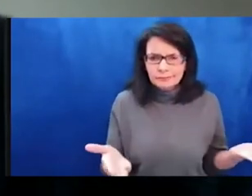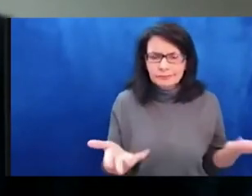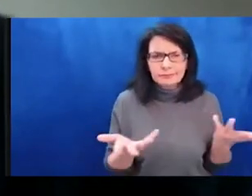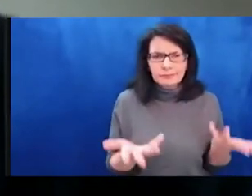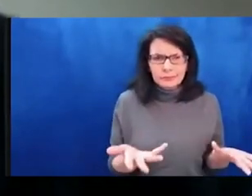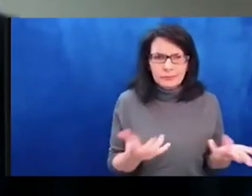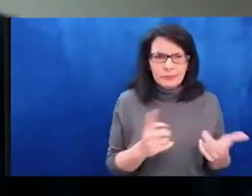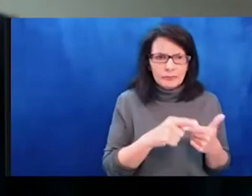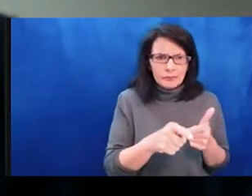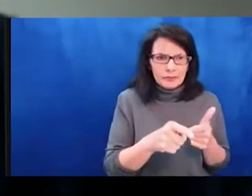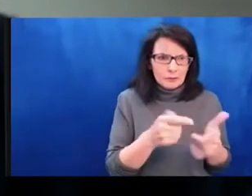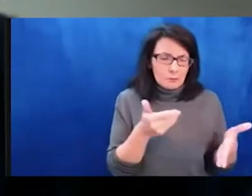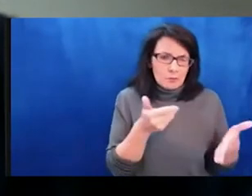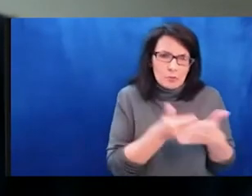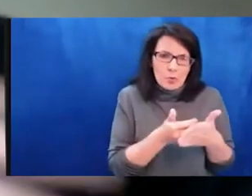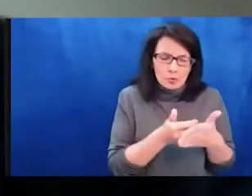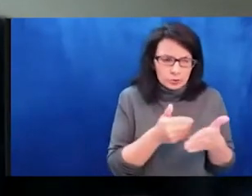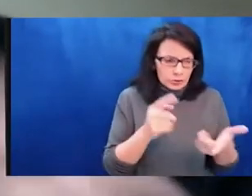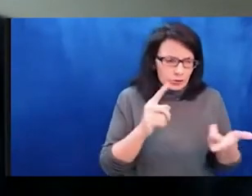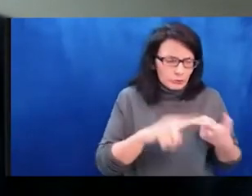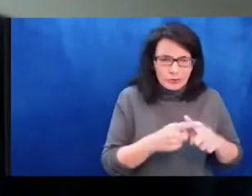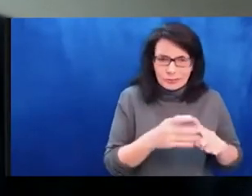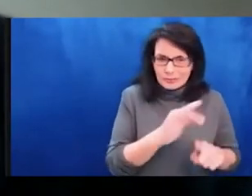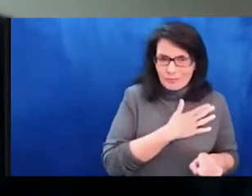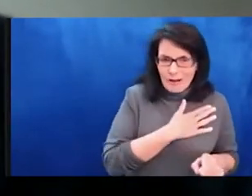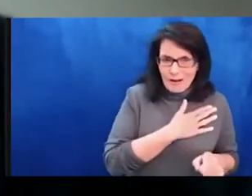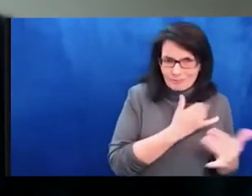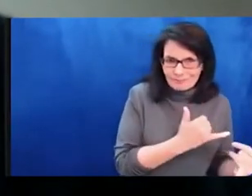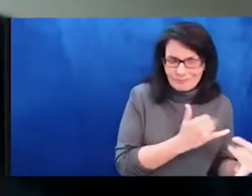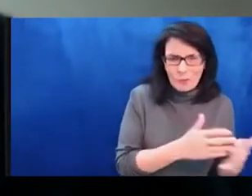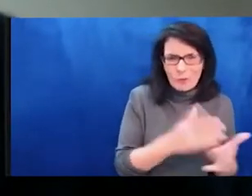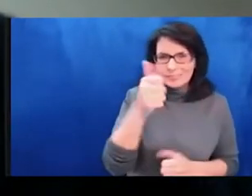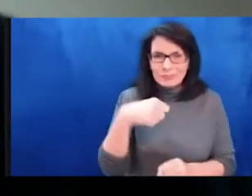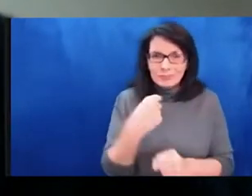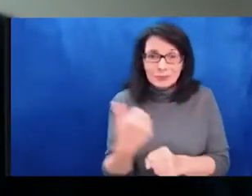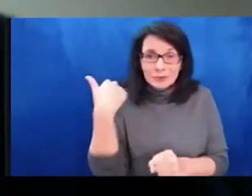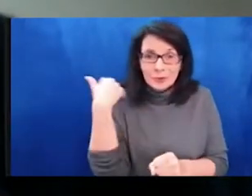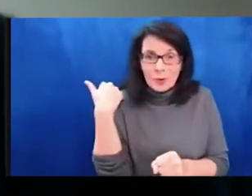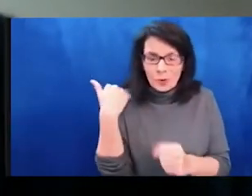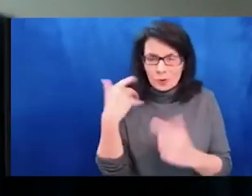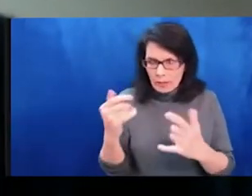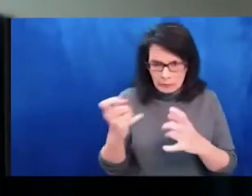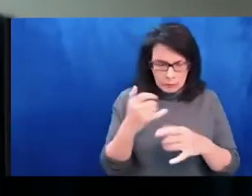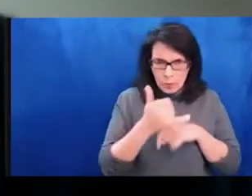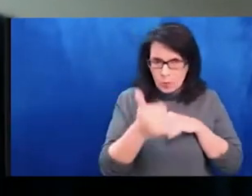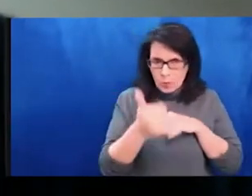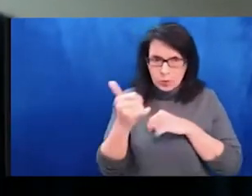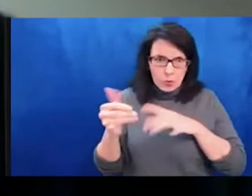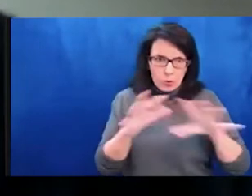spending my days volunteering with a small organization and kind of just dealing with everyday